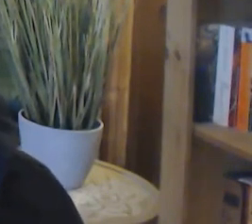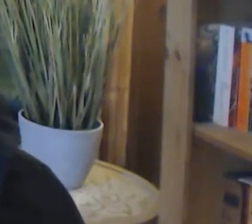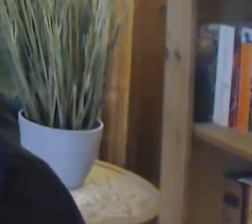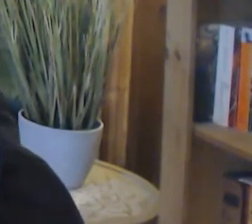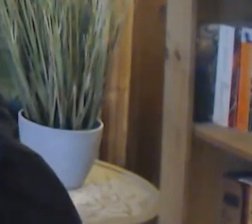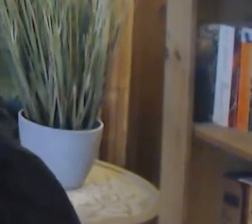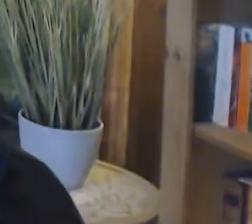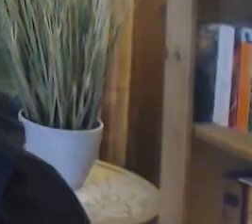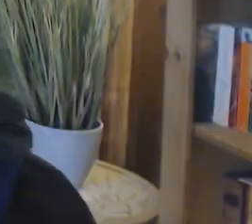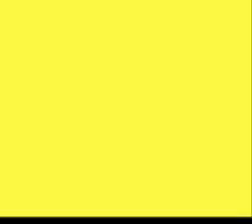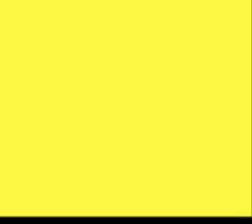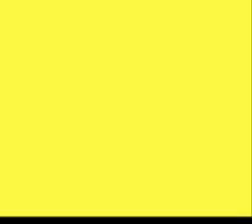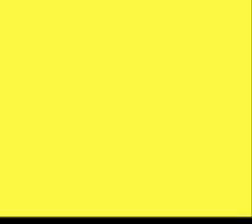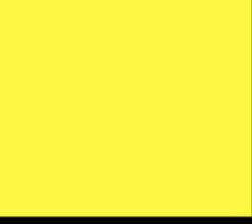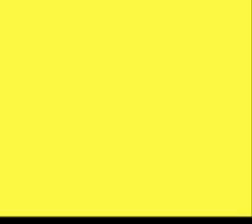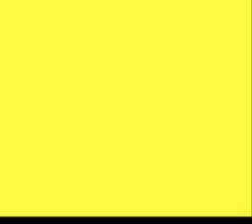Sweet. Enjoy.